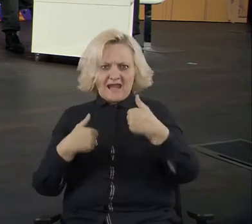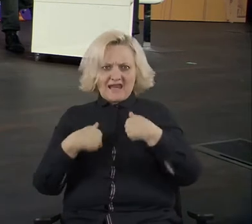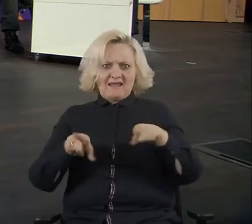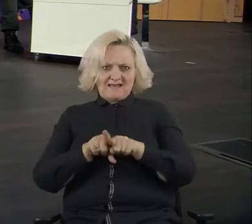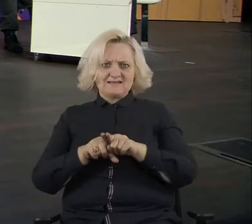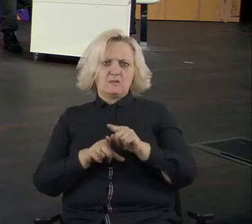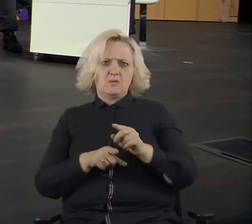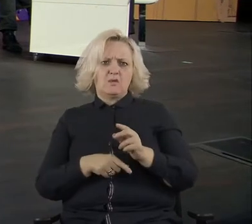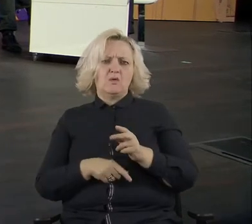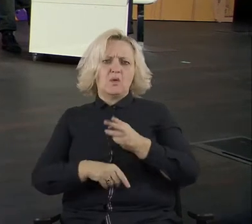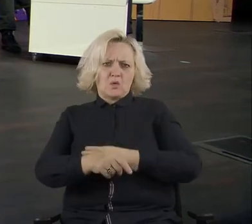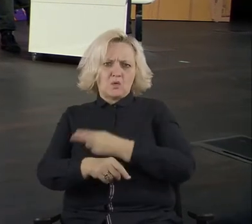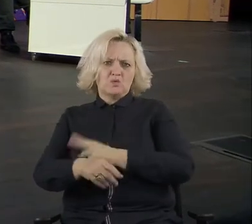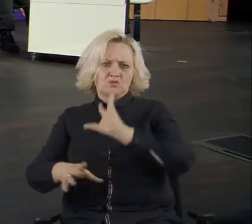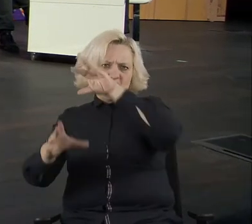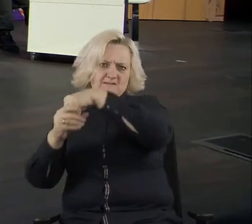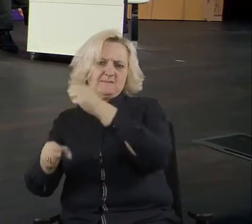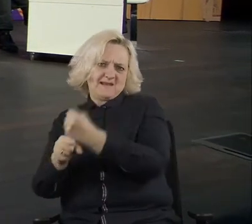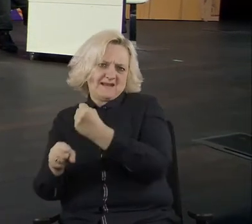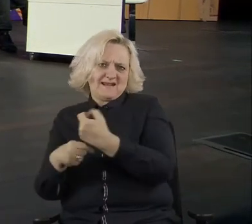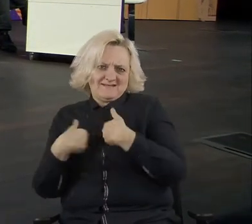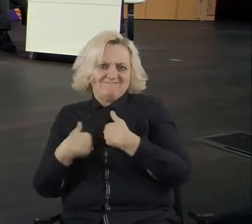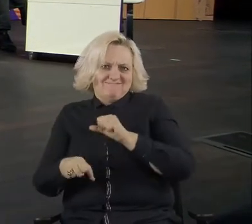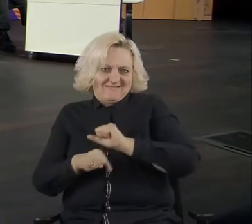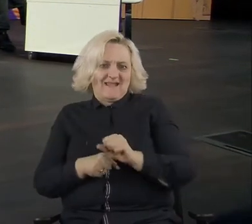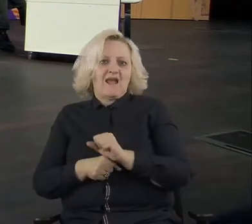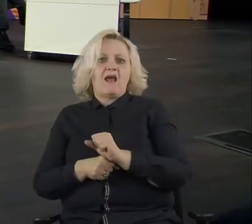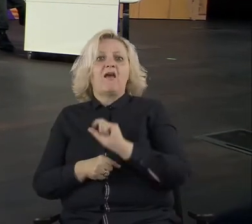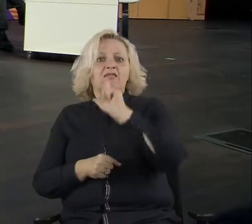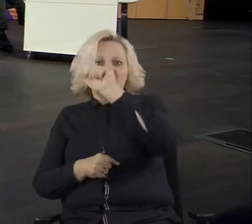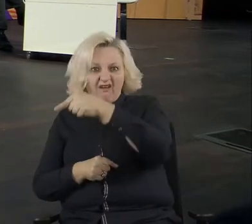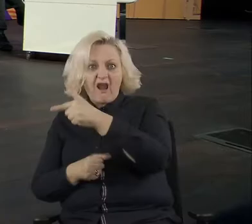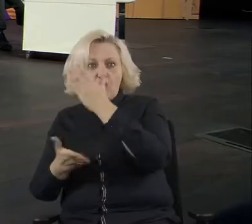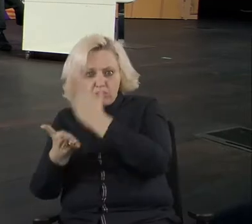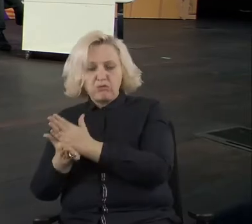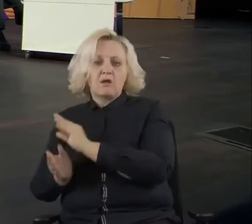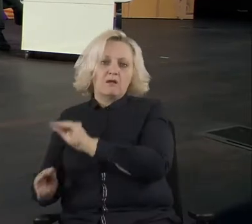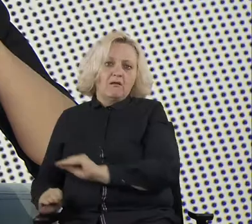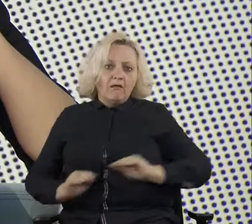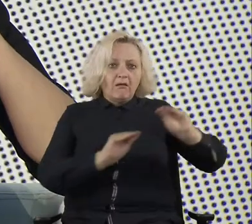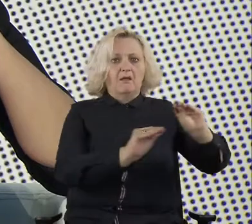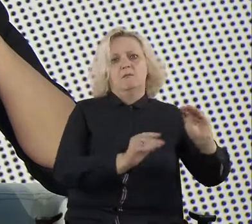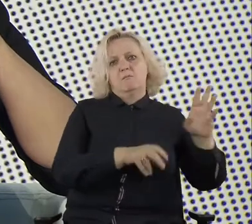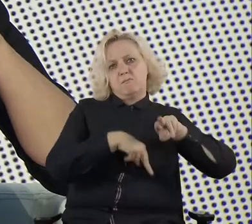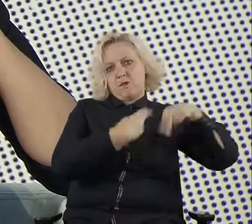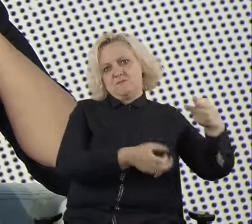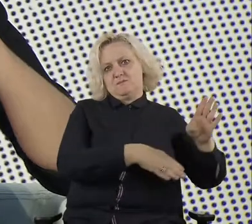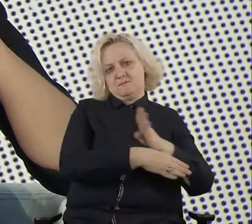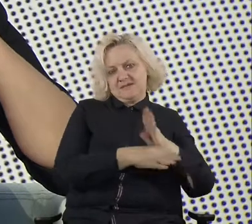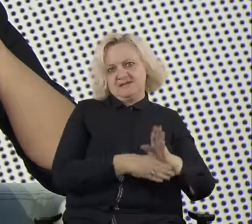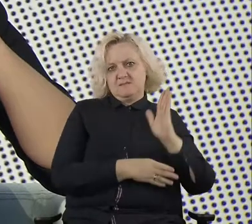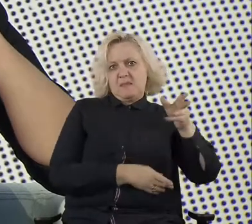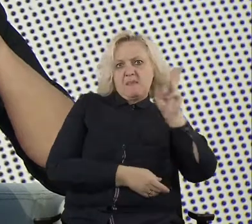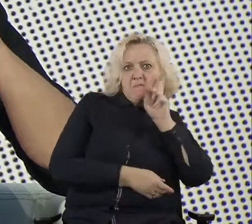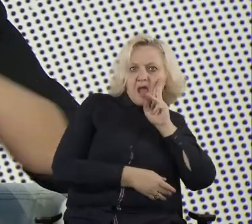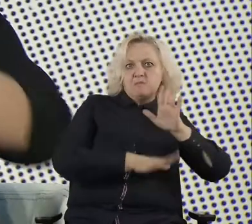uh, in two years, I will be back to the public, to the business. I will be the mother or something, something. So it's all about the technology can